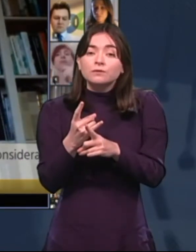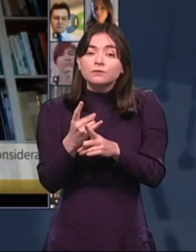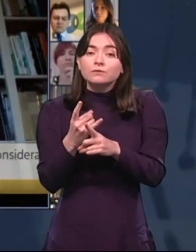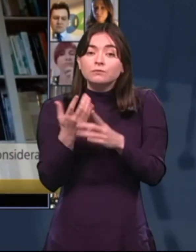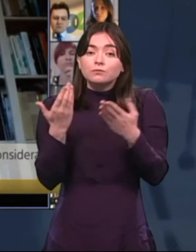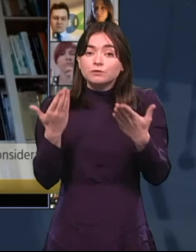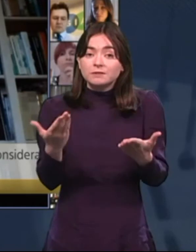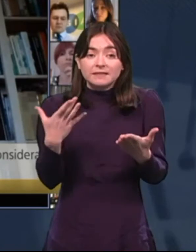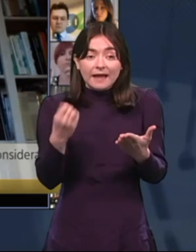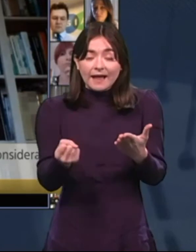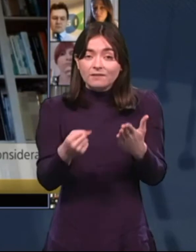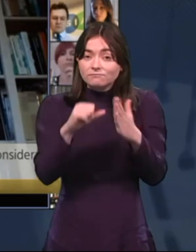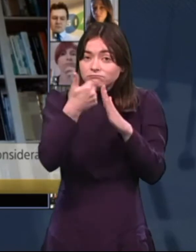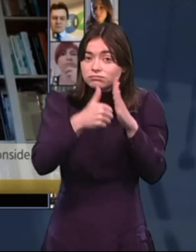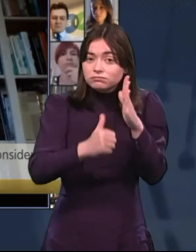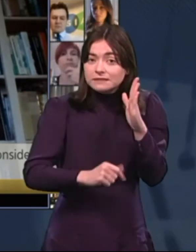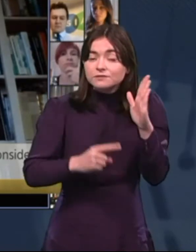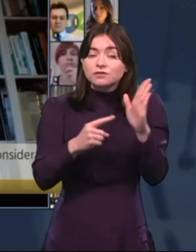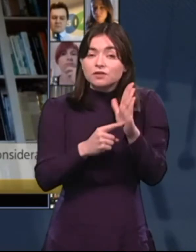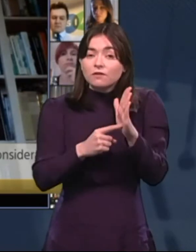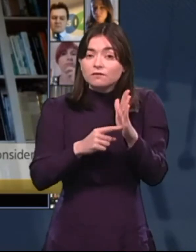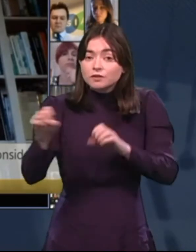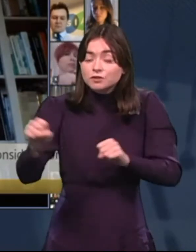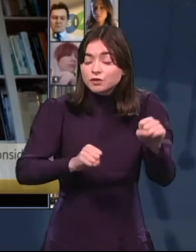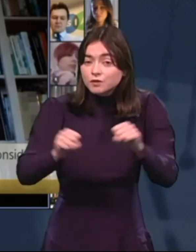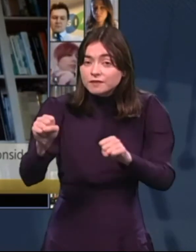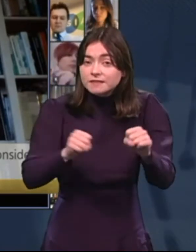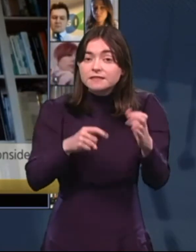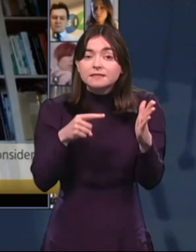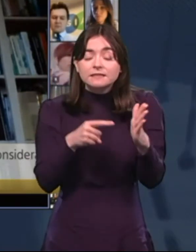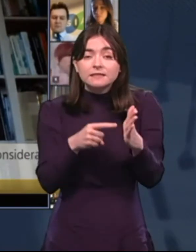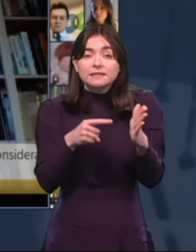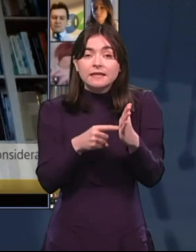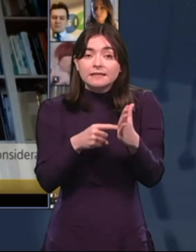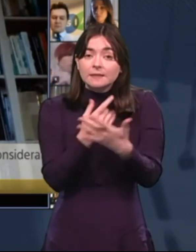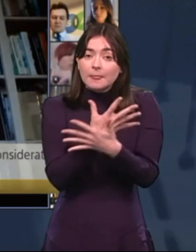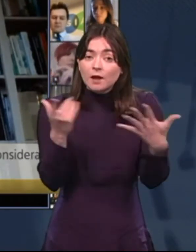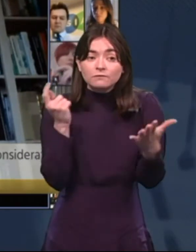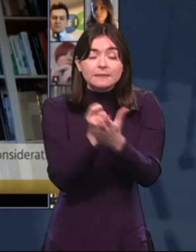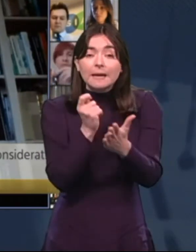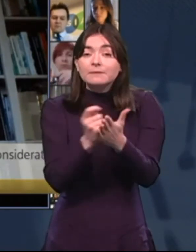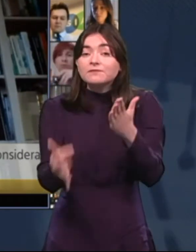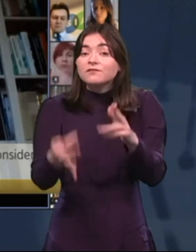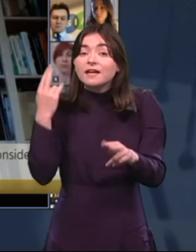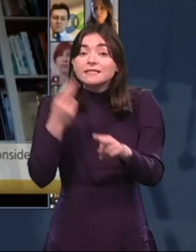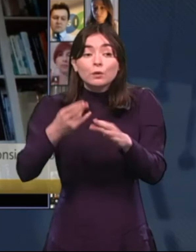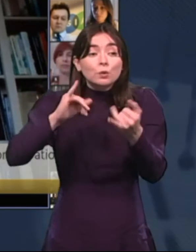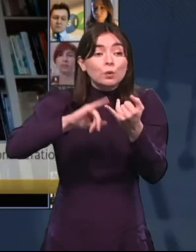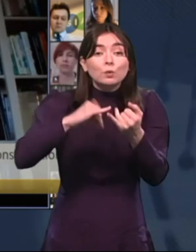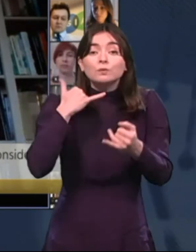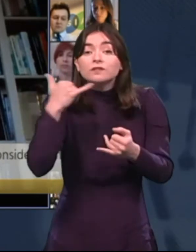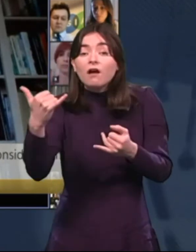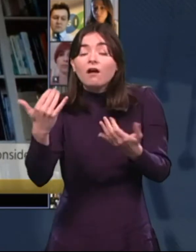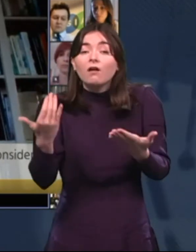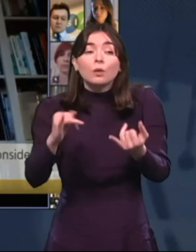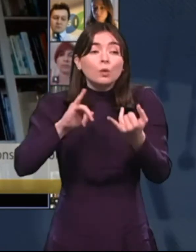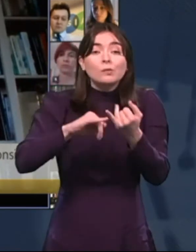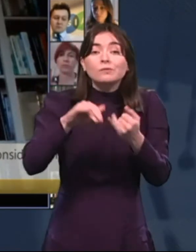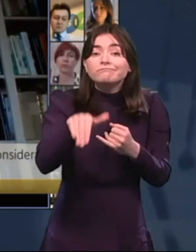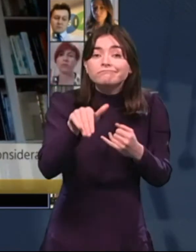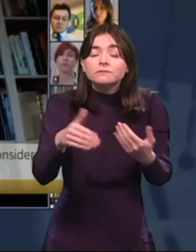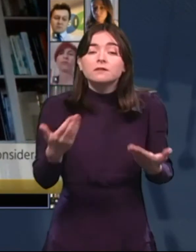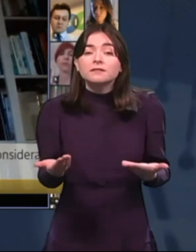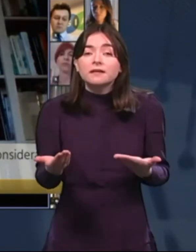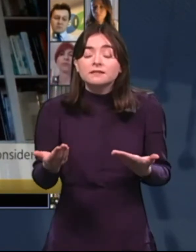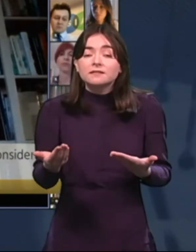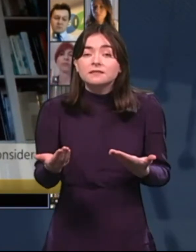have a directory of services. You know, it takes an awful lot of time even just to find out who to phone, who to contact. And